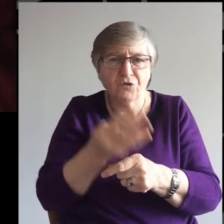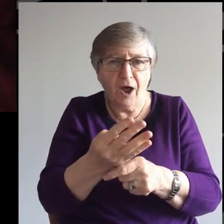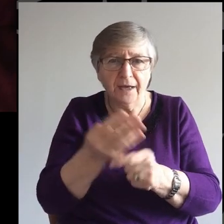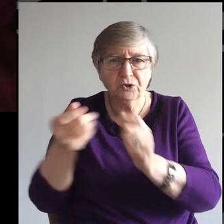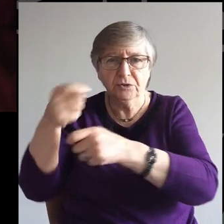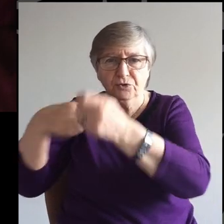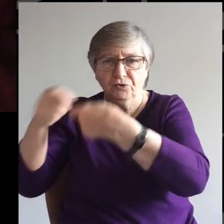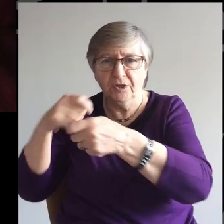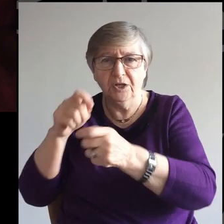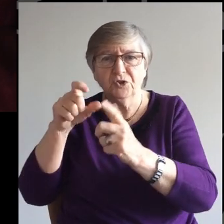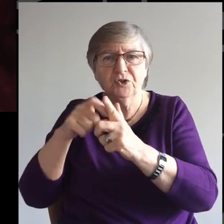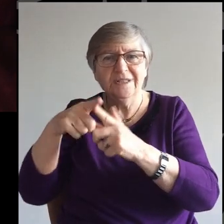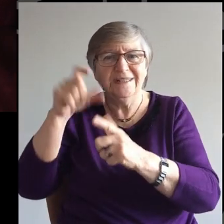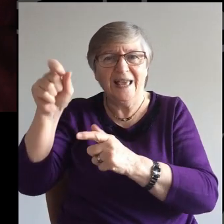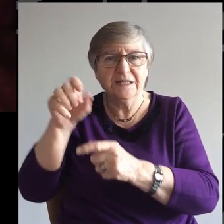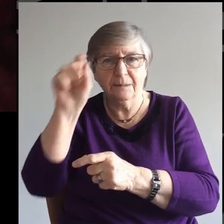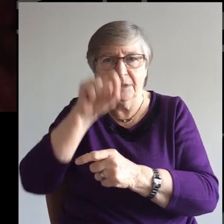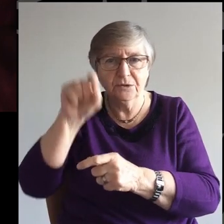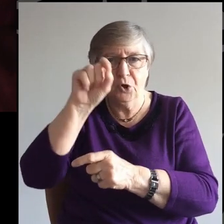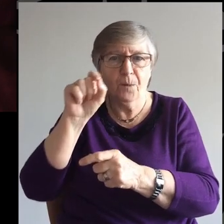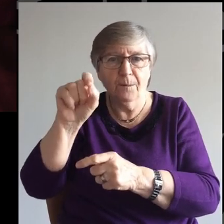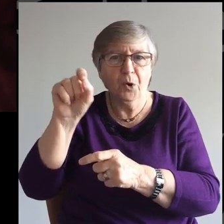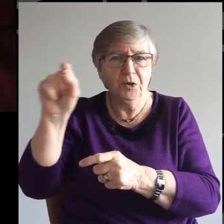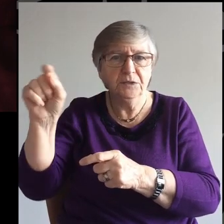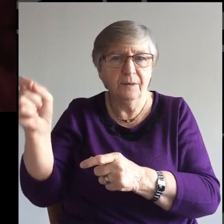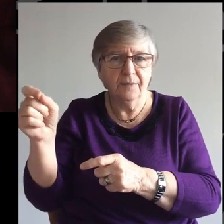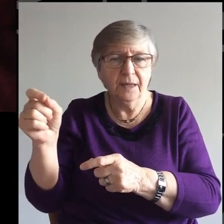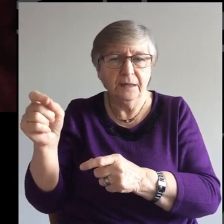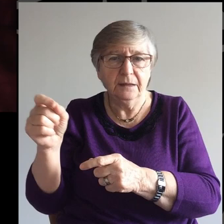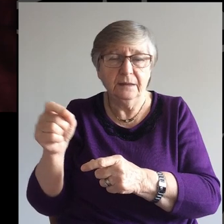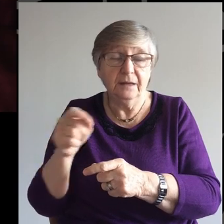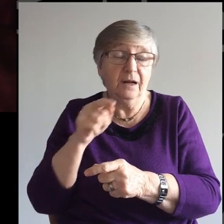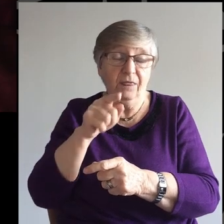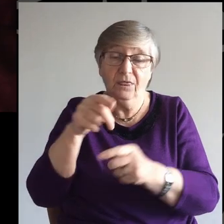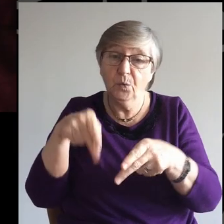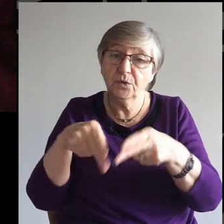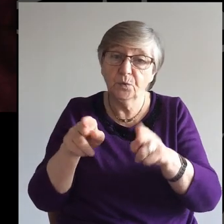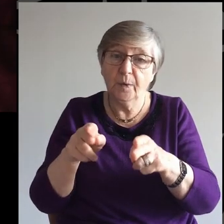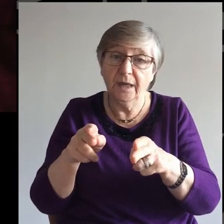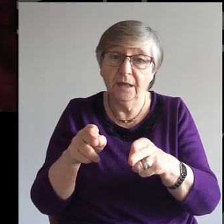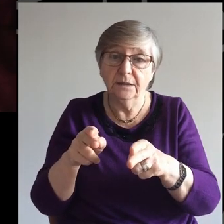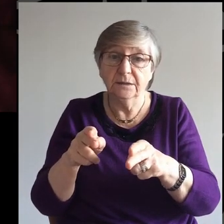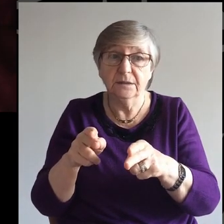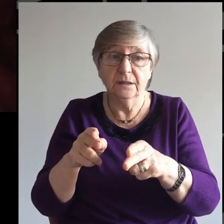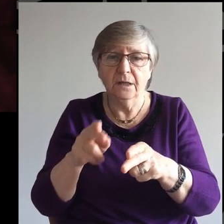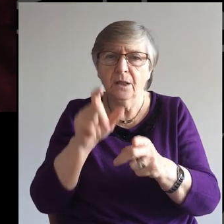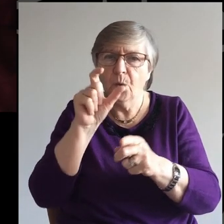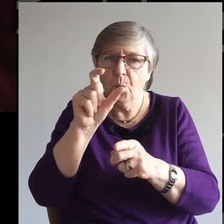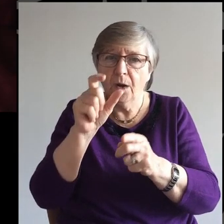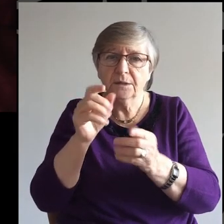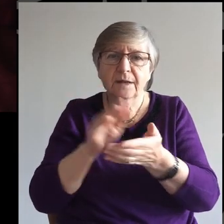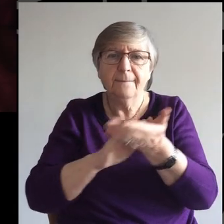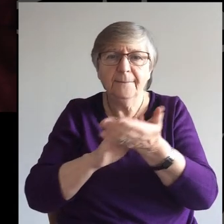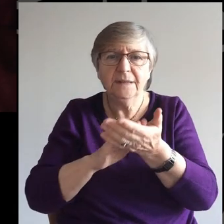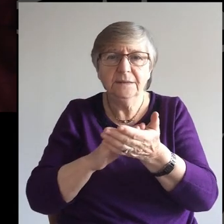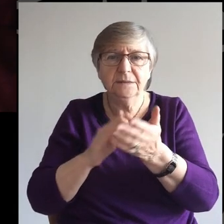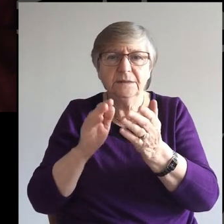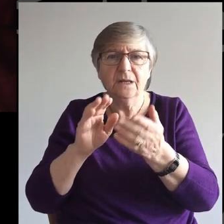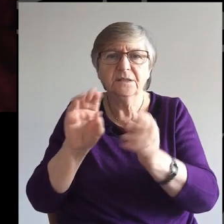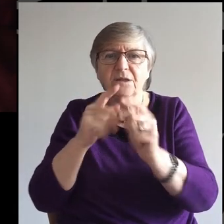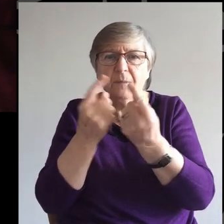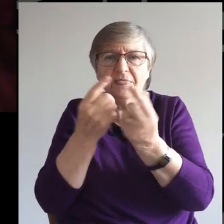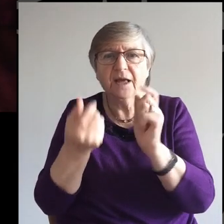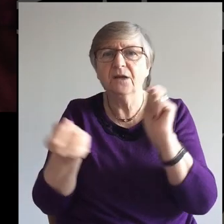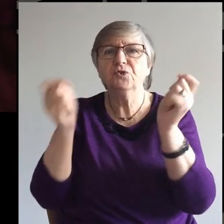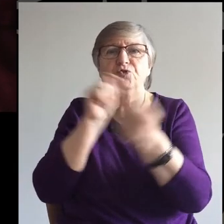converted into decimals. And in these instances, and many more like them, the word means a transformation,